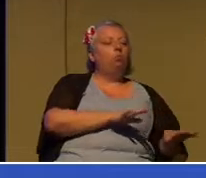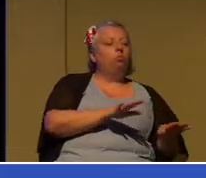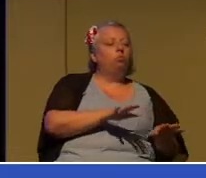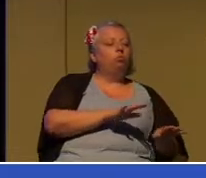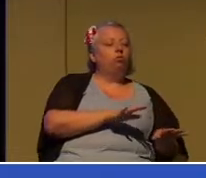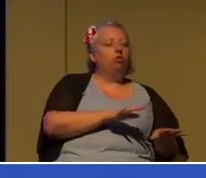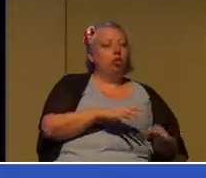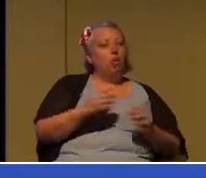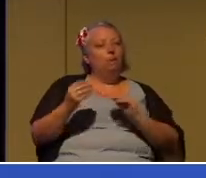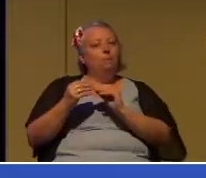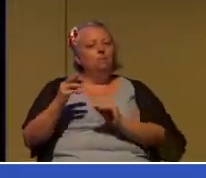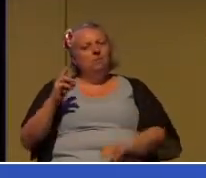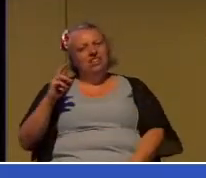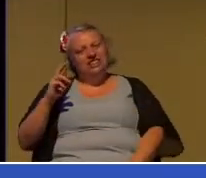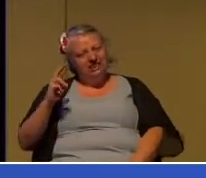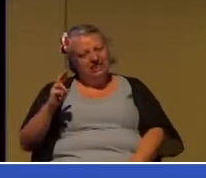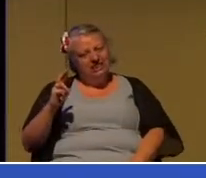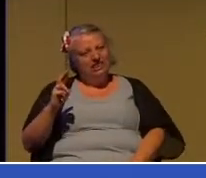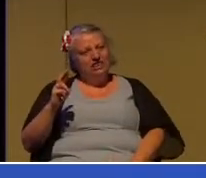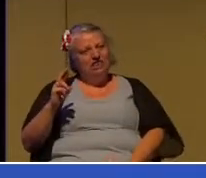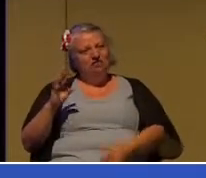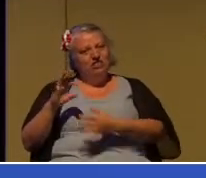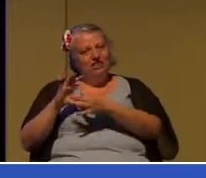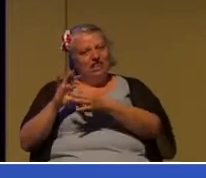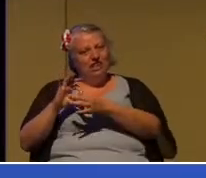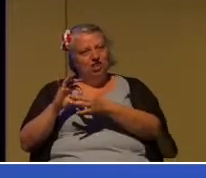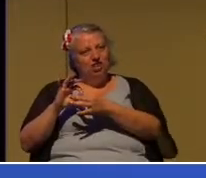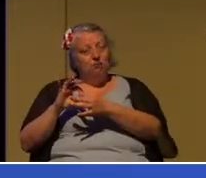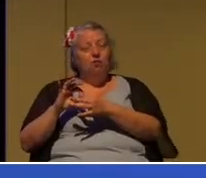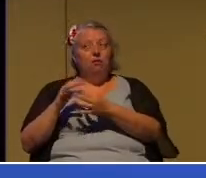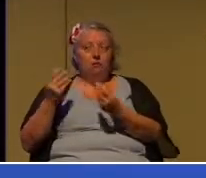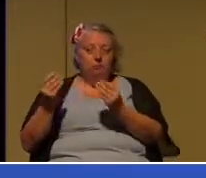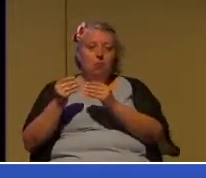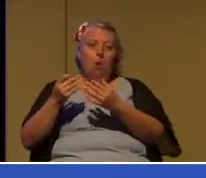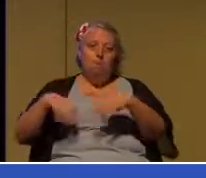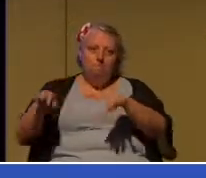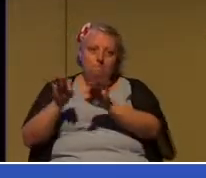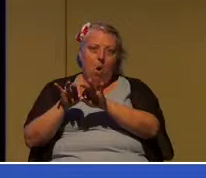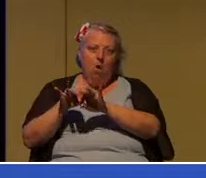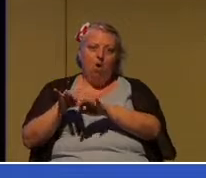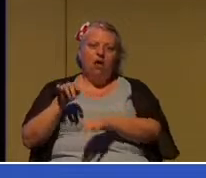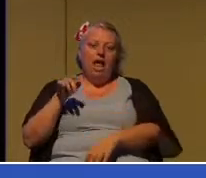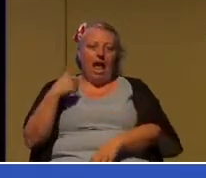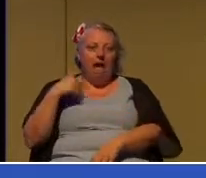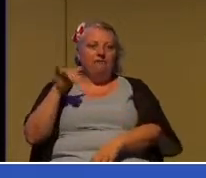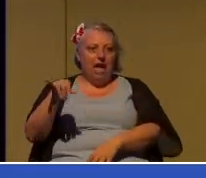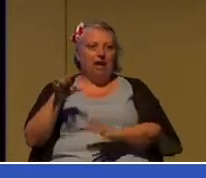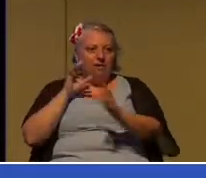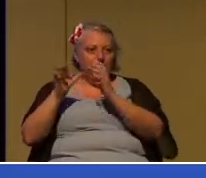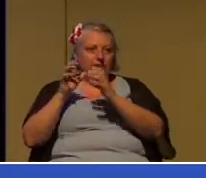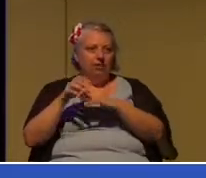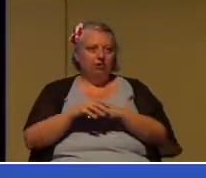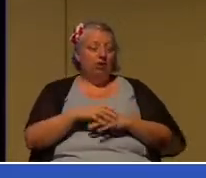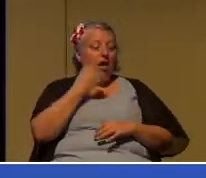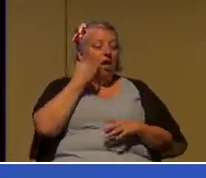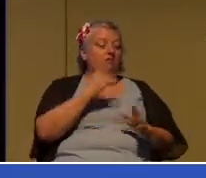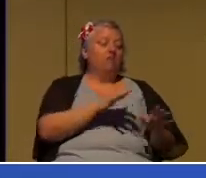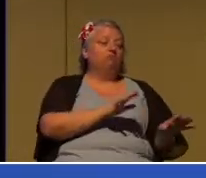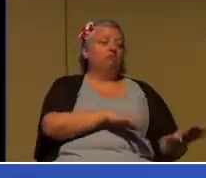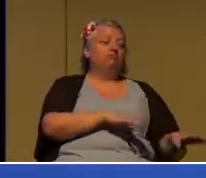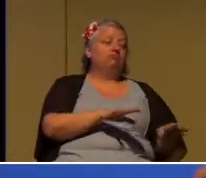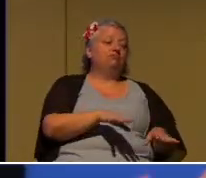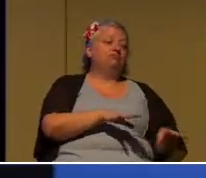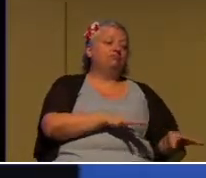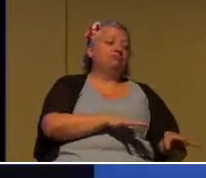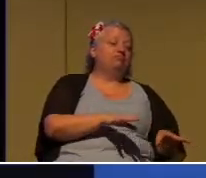serious is that kind of conversation. If you're just my casual acquaintance, you know,